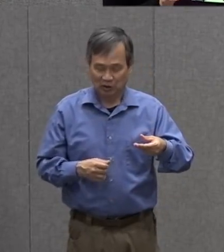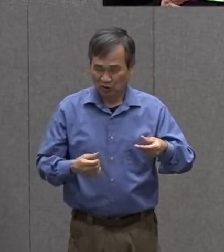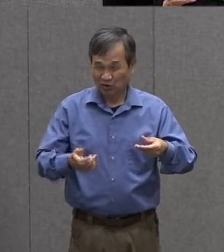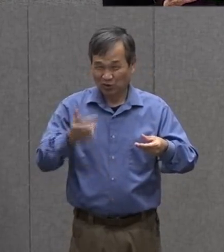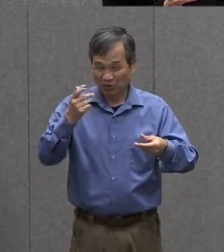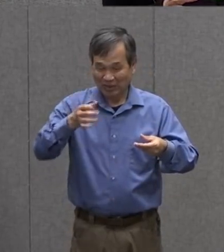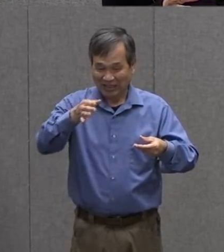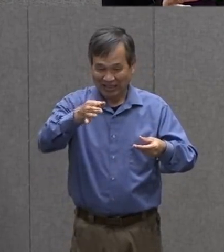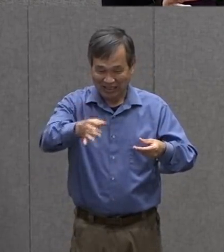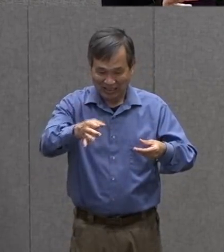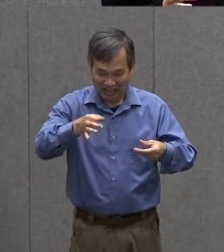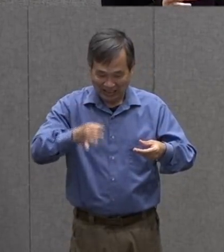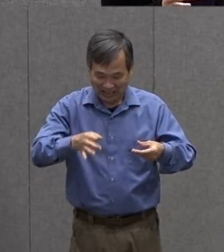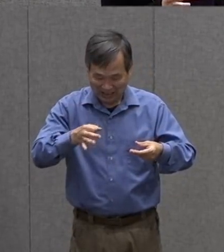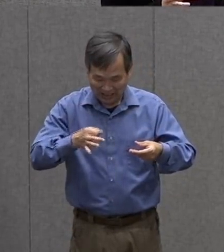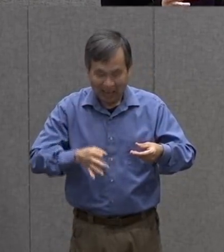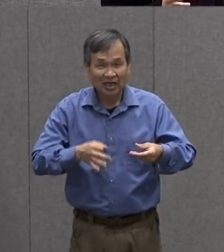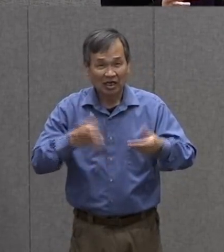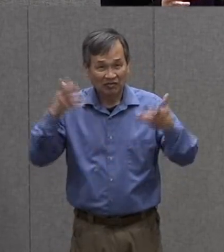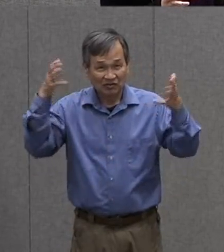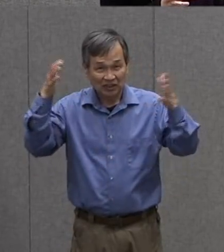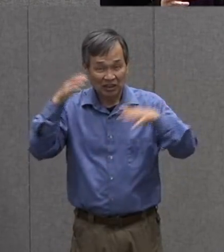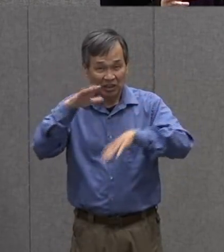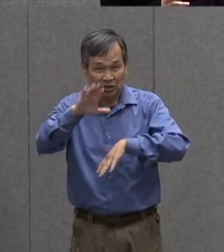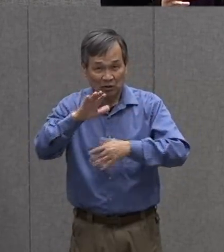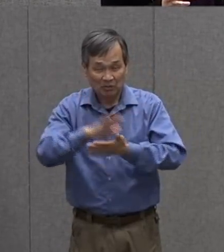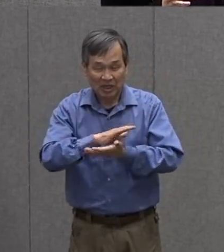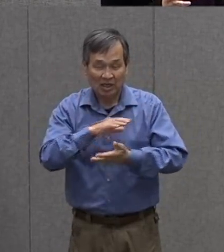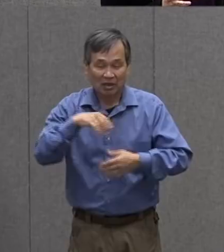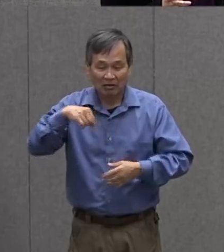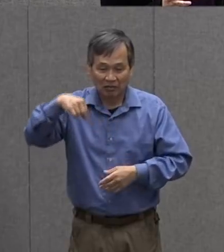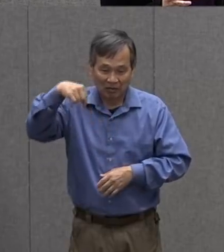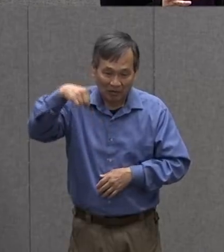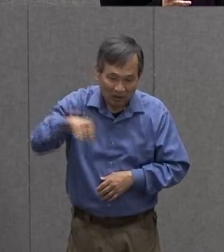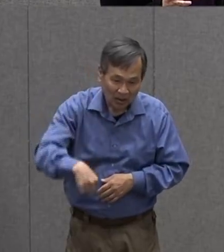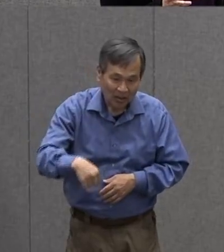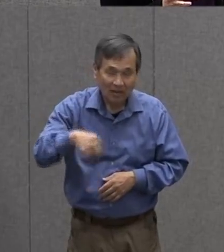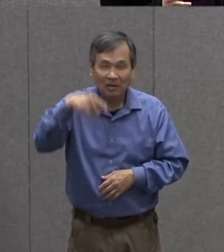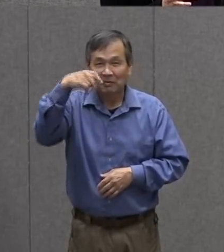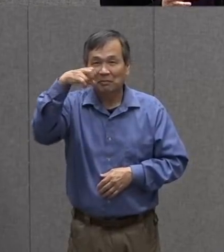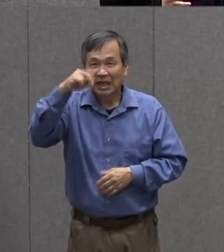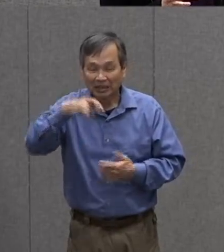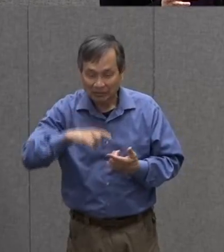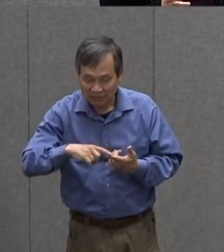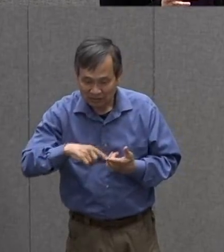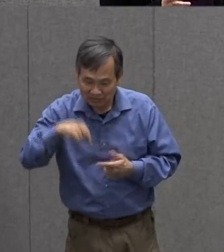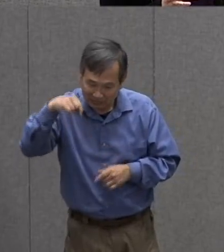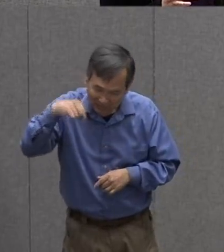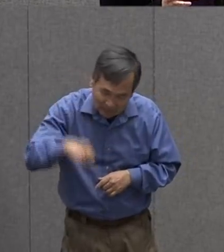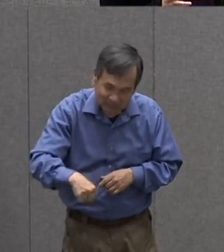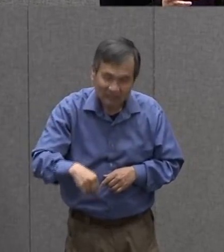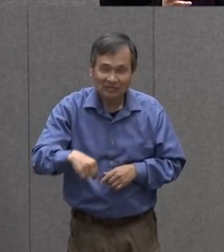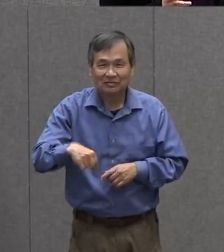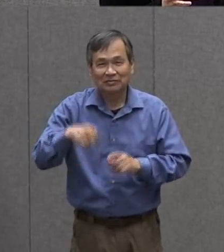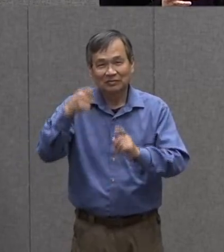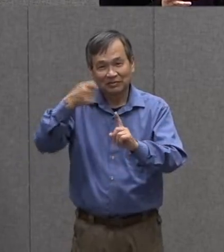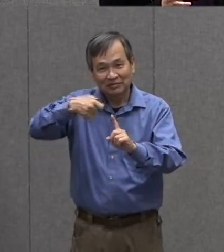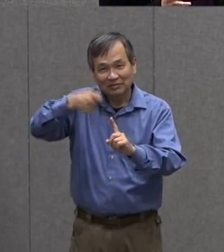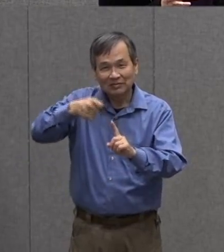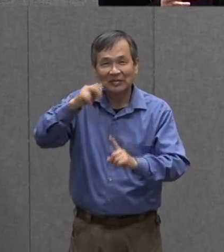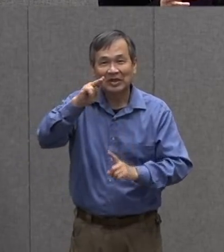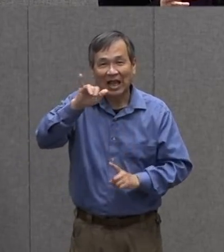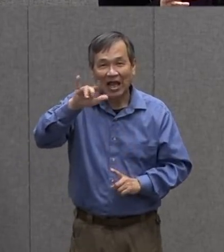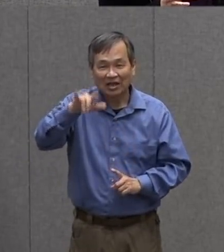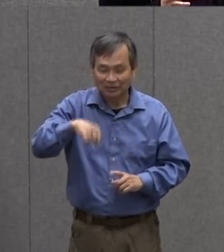three holes that are already there on your paper with a push pin or a small nail or something an adult can